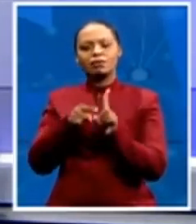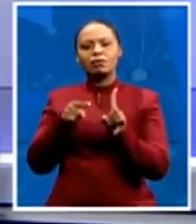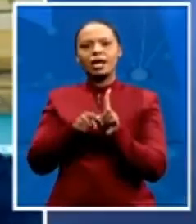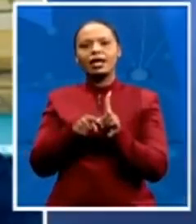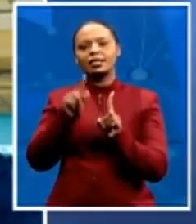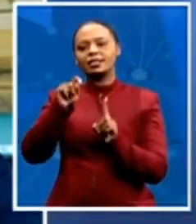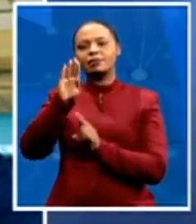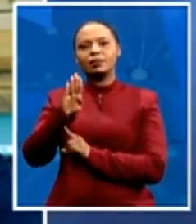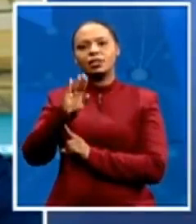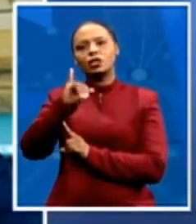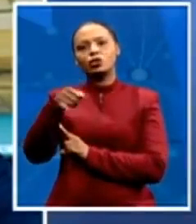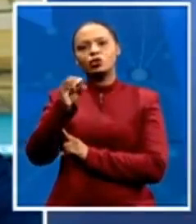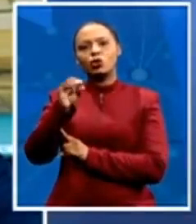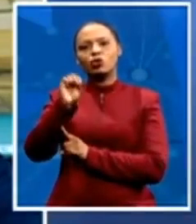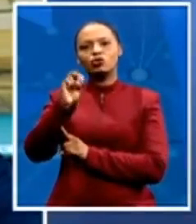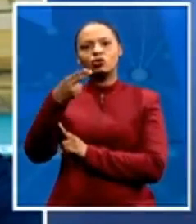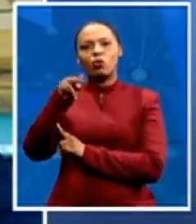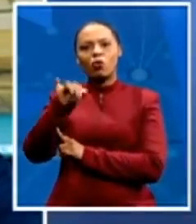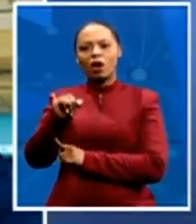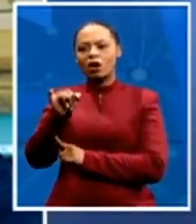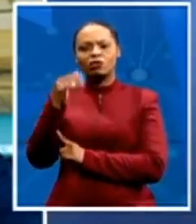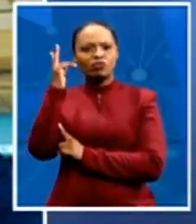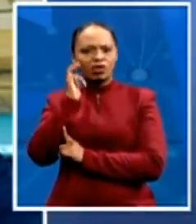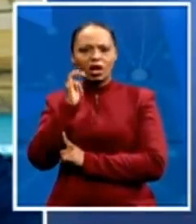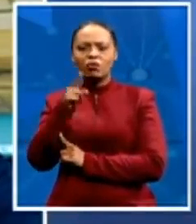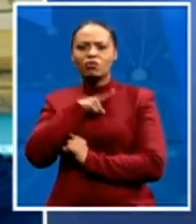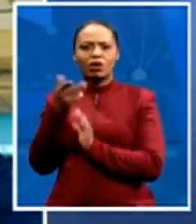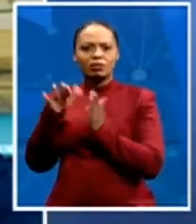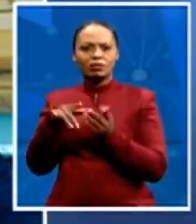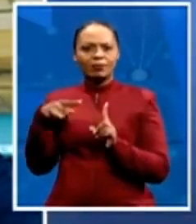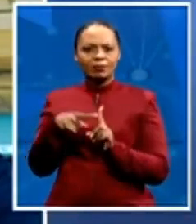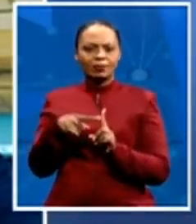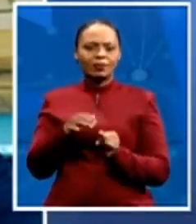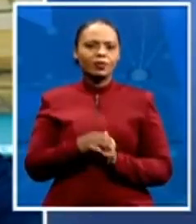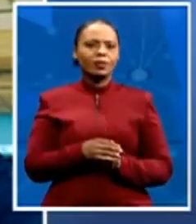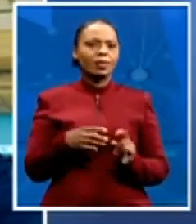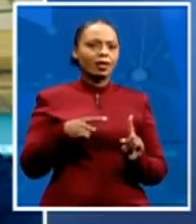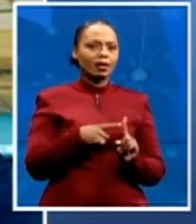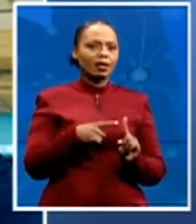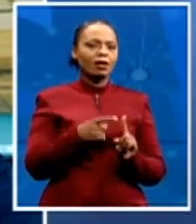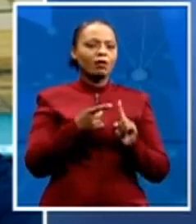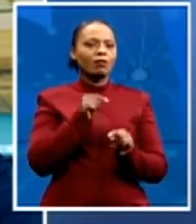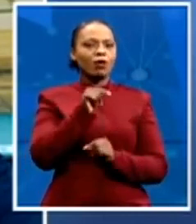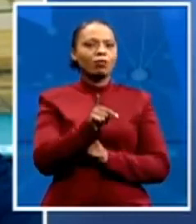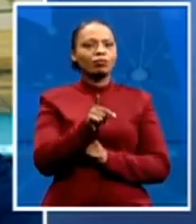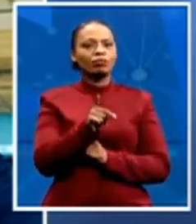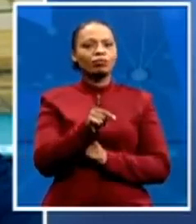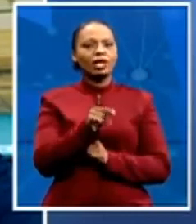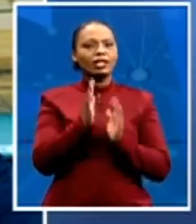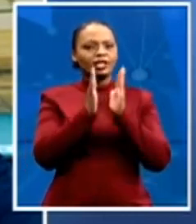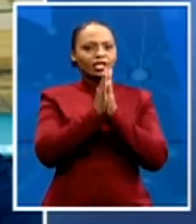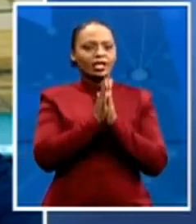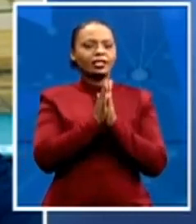Well, the message that was released from the church itself hasn't indicated